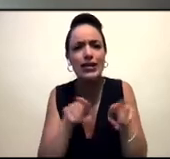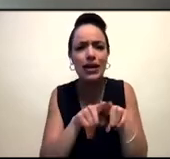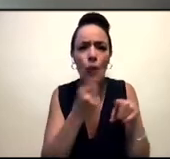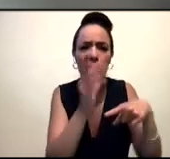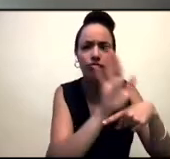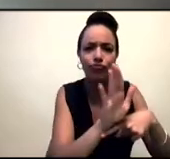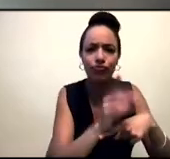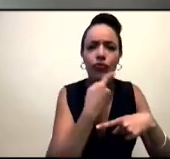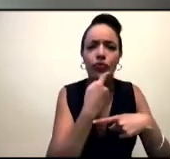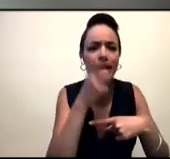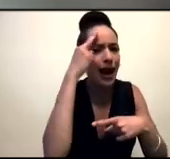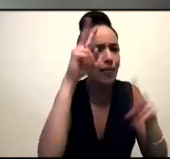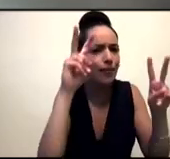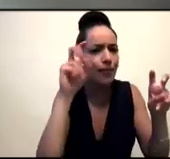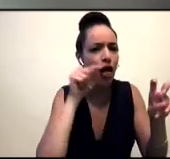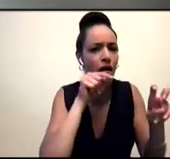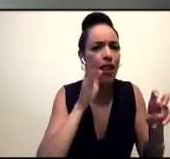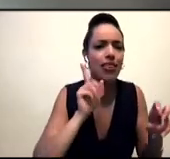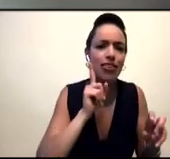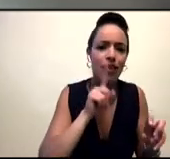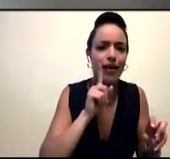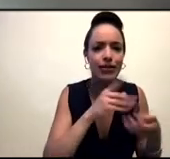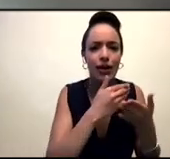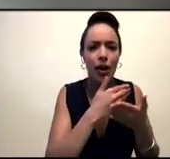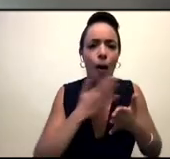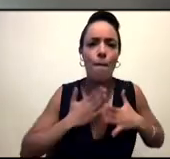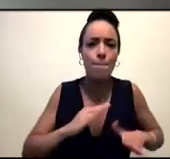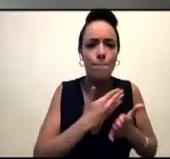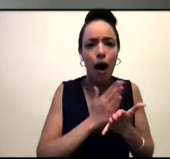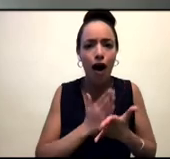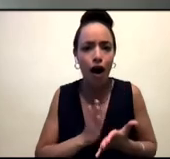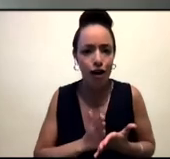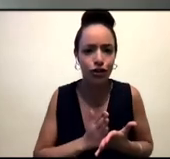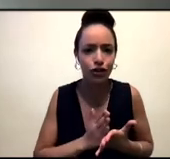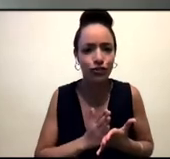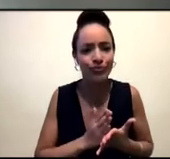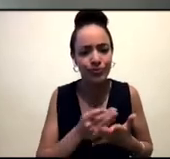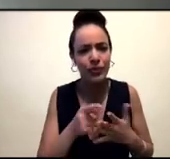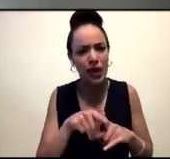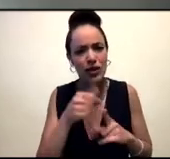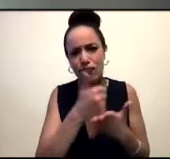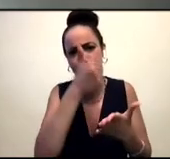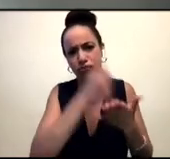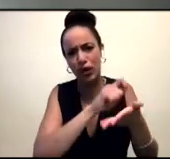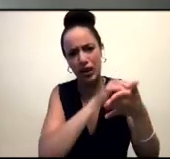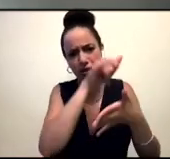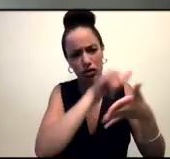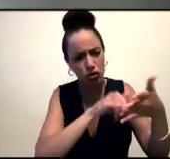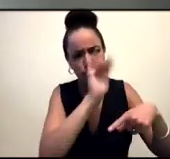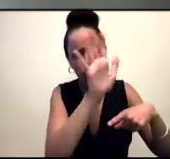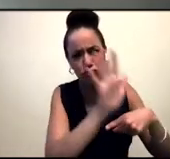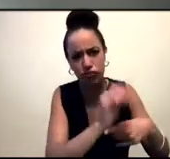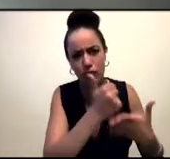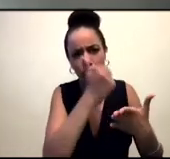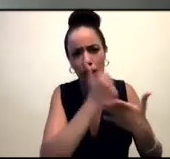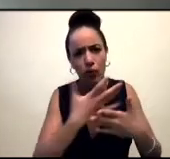British Muslim women, which I really enjoyed. And, yeah, we need to see, we need to see more of that. But then also, to, you know, resist